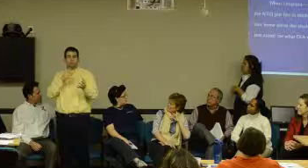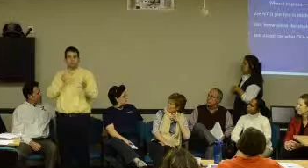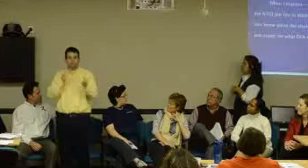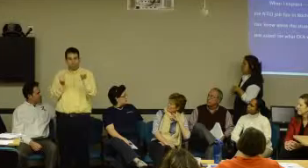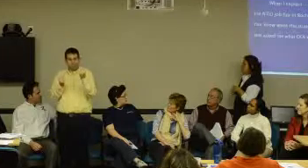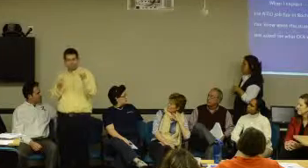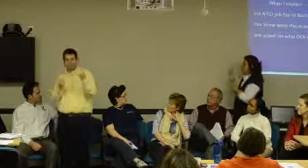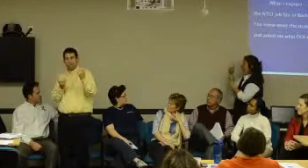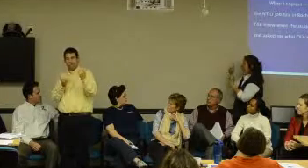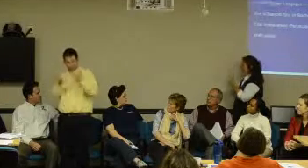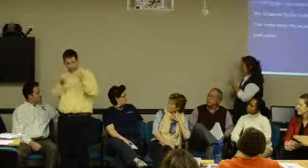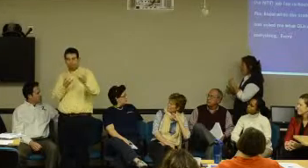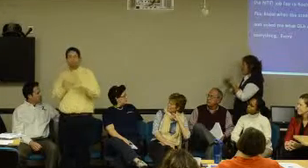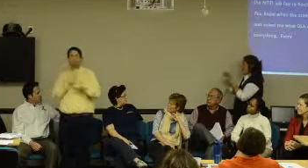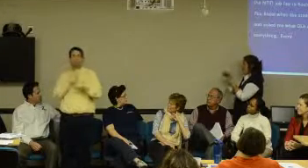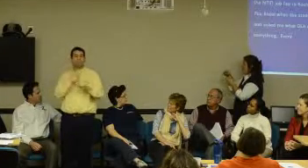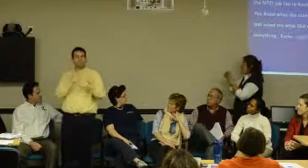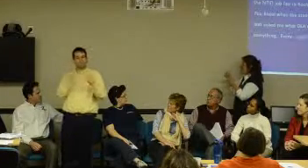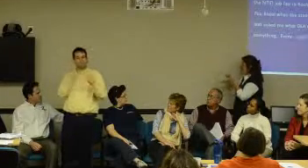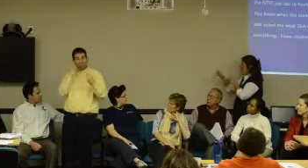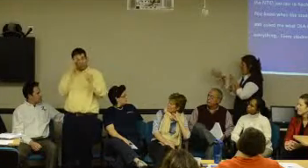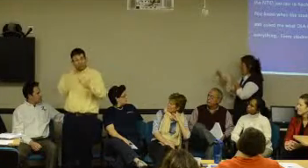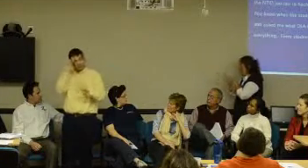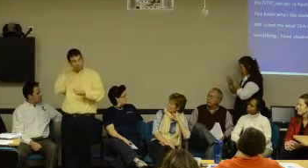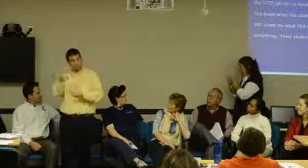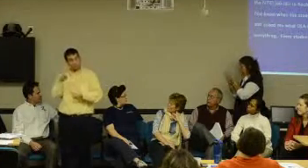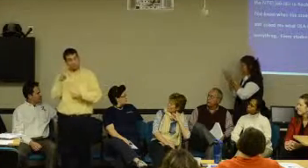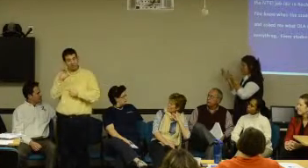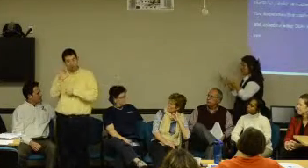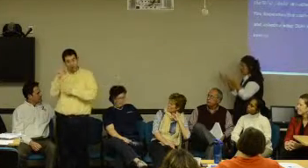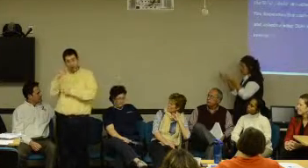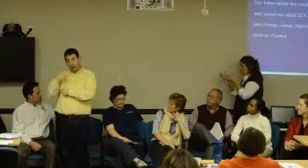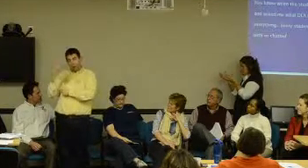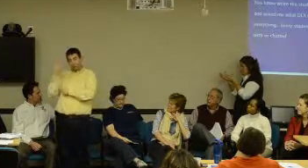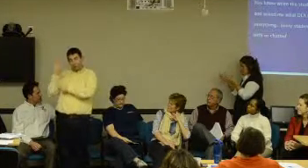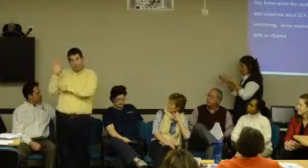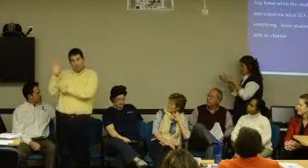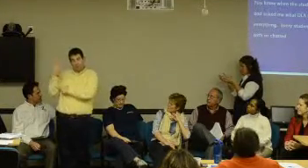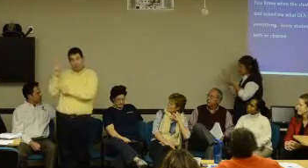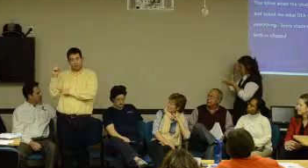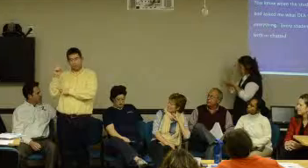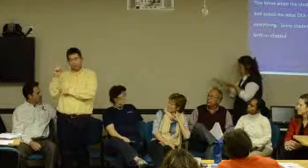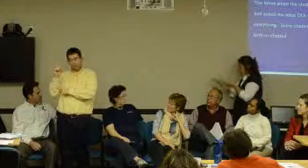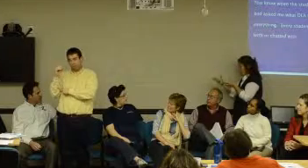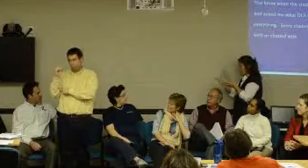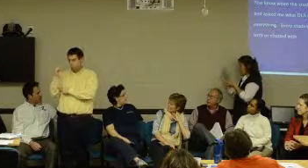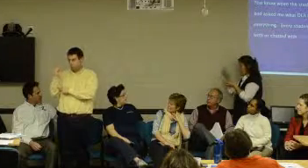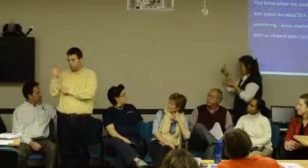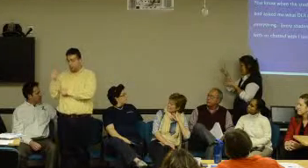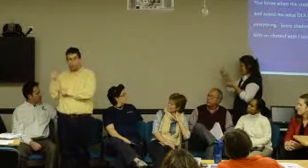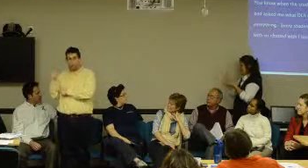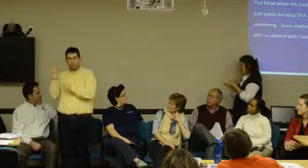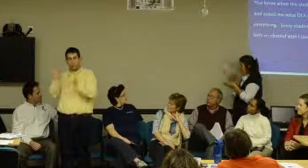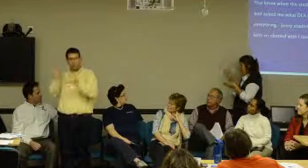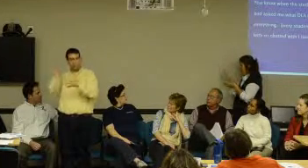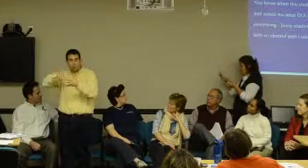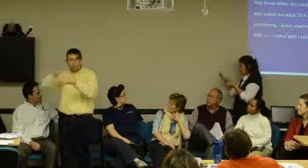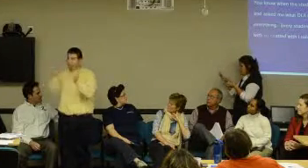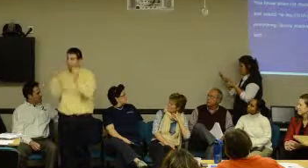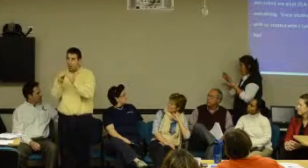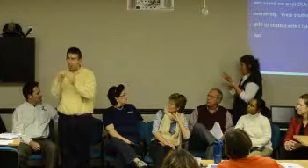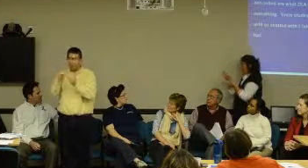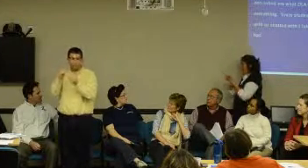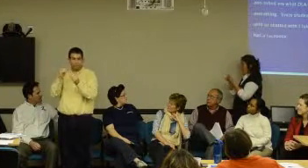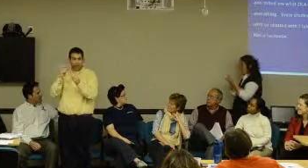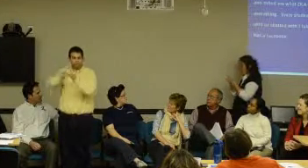And every student that I spoke with or chatted with, you know, I told them that DLA has a Facebook page and